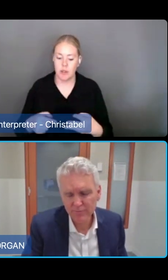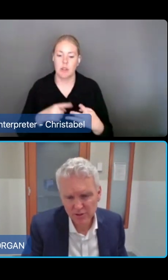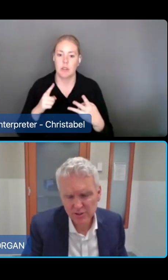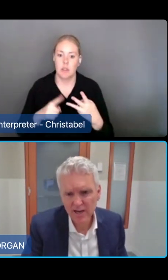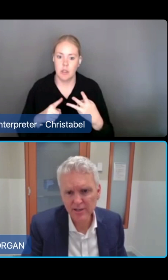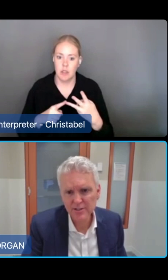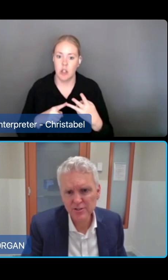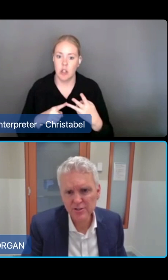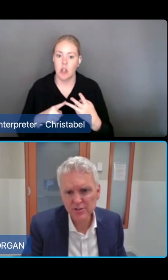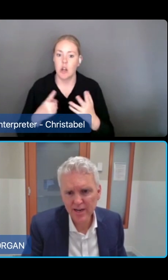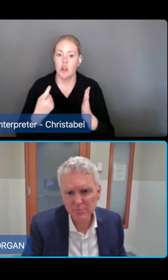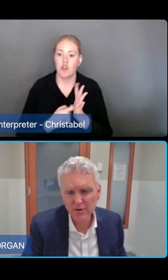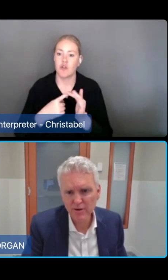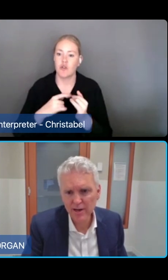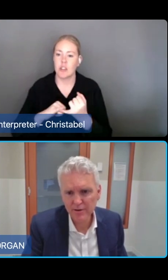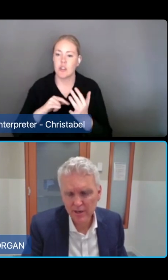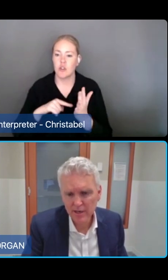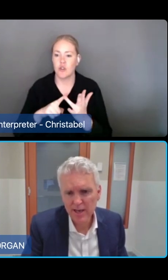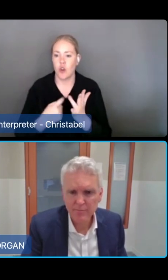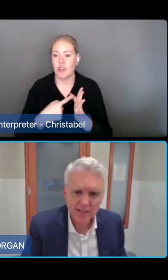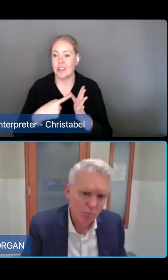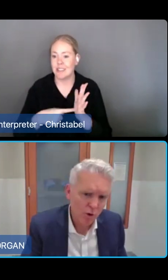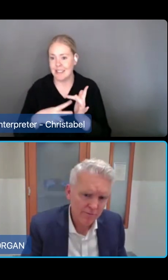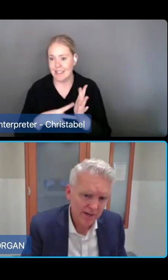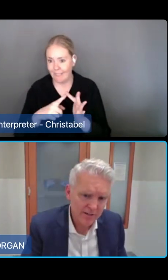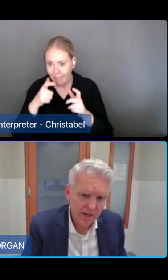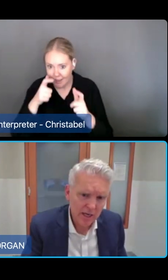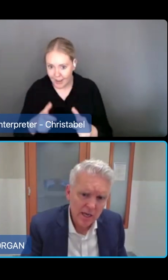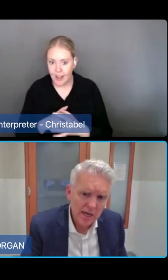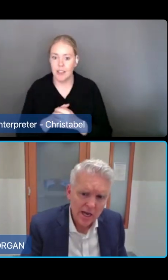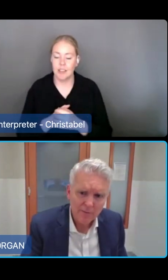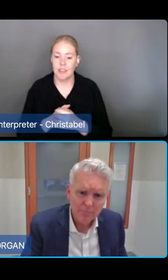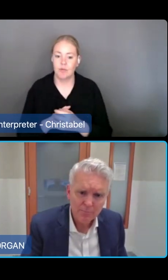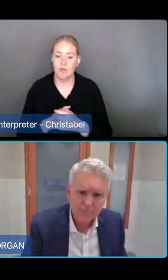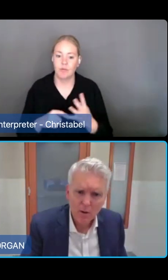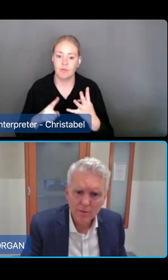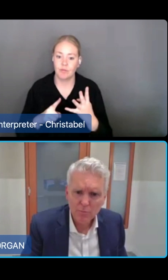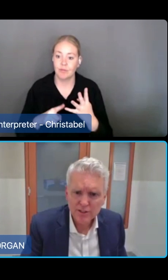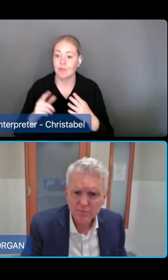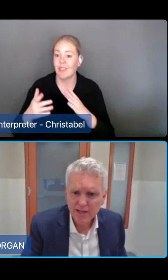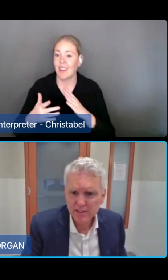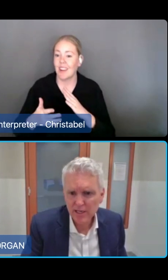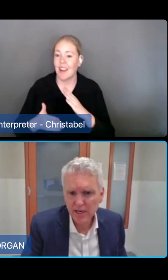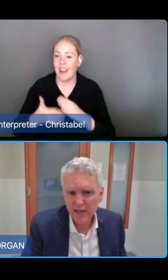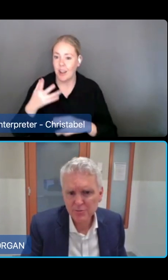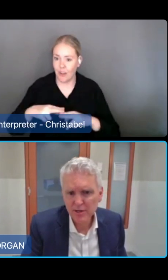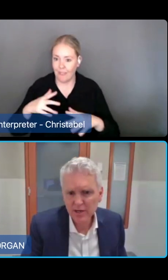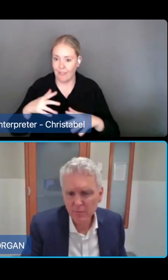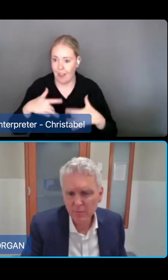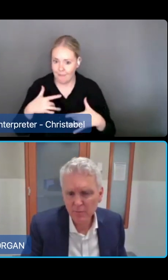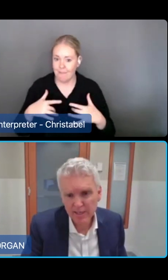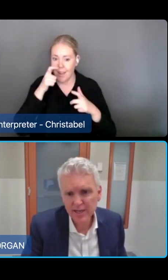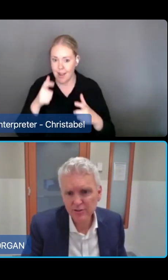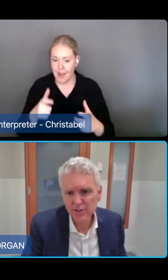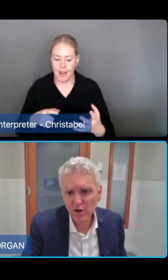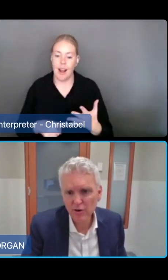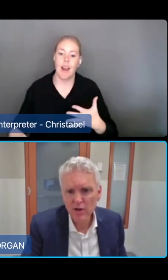people. And we've just started some engagement around how to make that work effectively. We'll be putting some dates in the engagement hub,